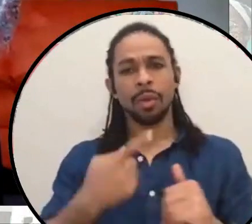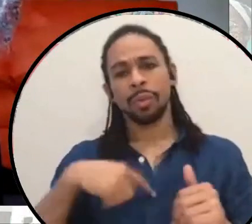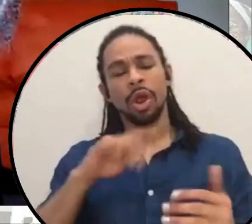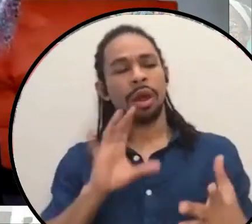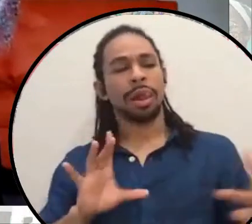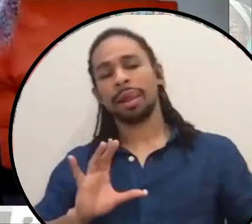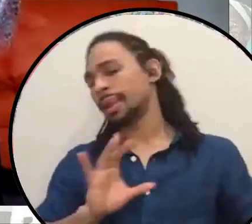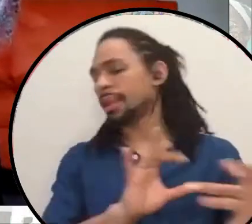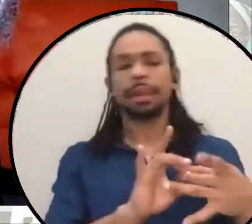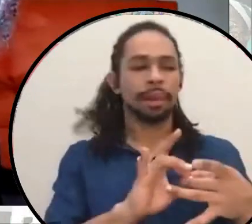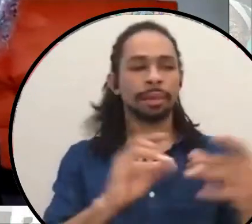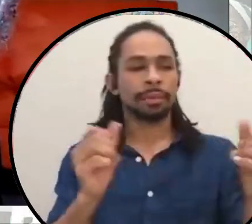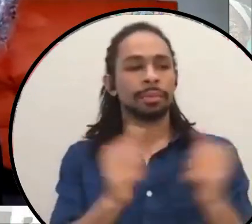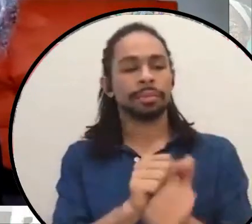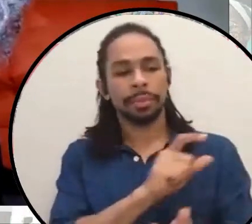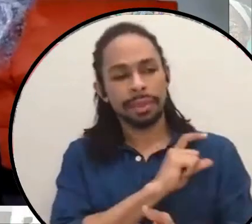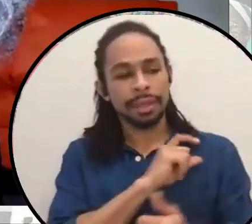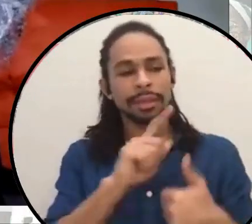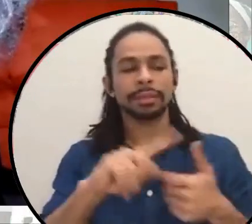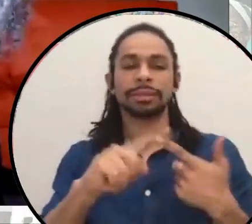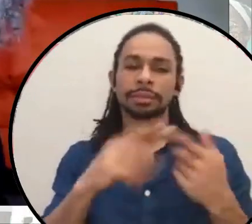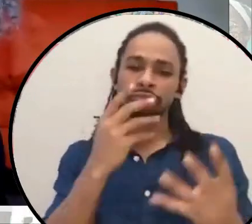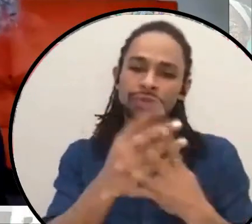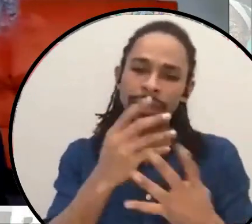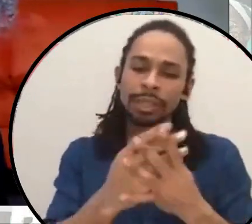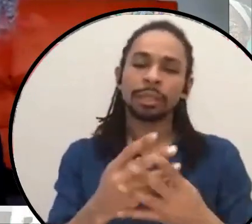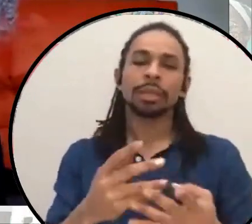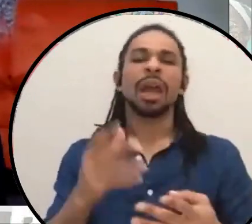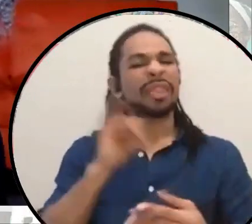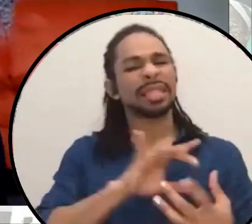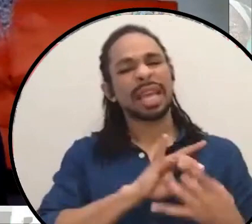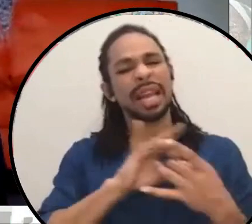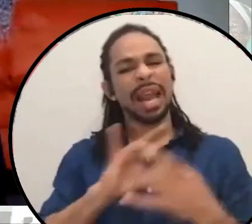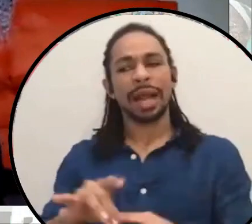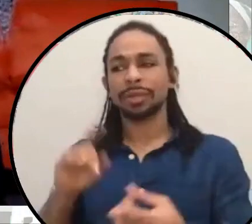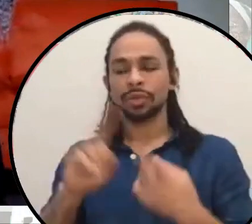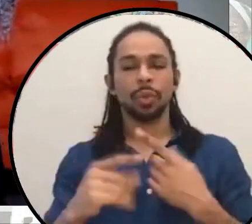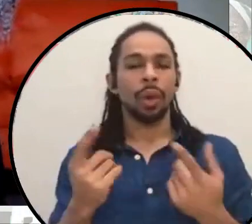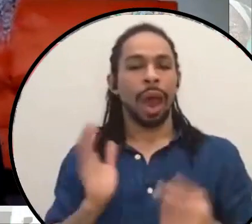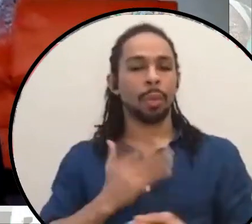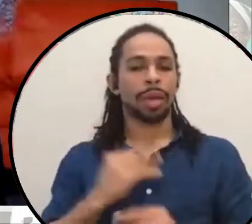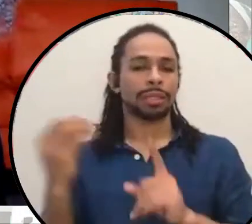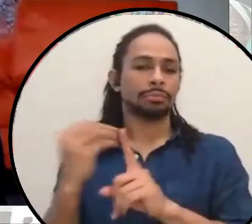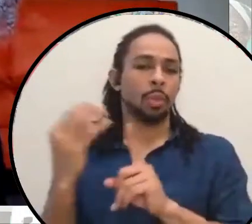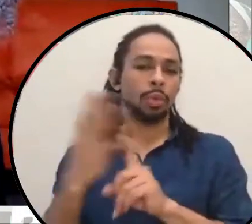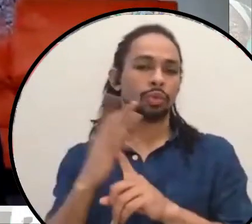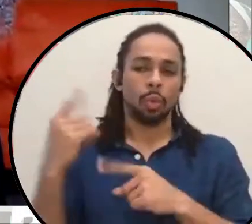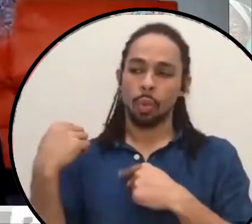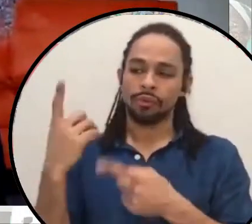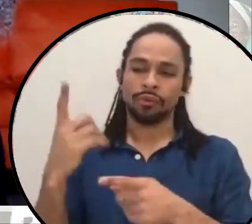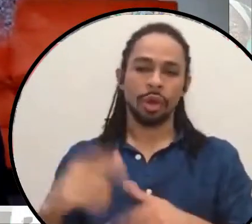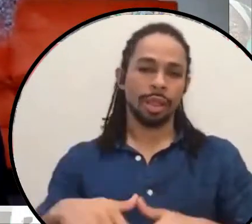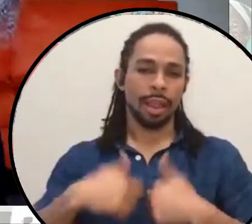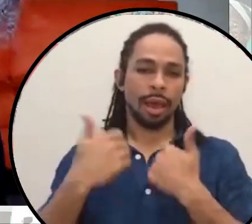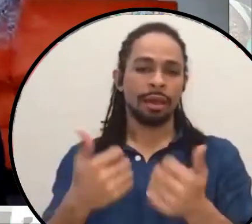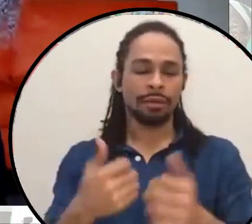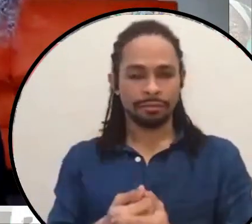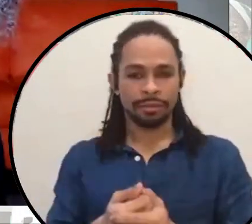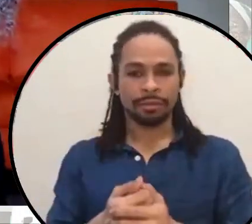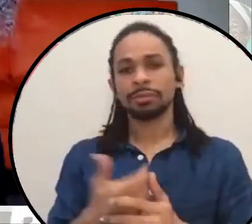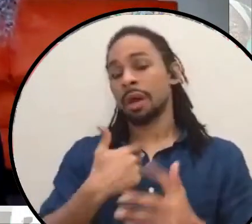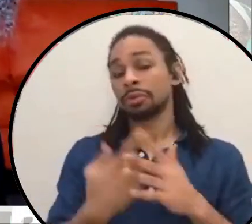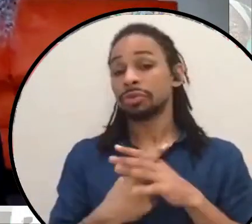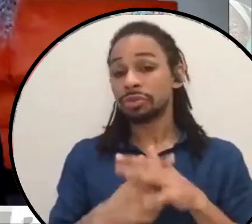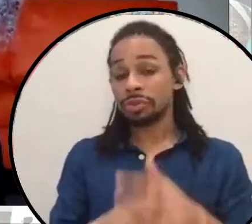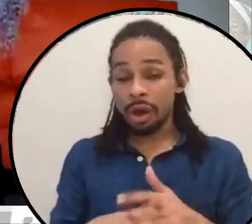and to imprisonment is connected to what we've been exposed to. Um, I first started out thinking